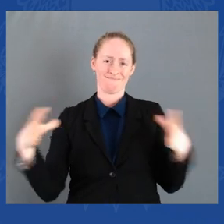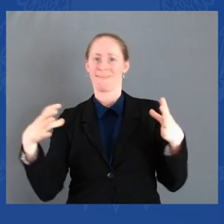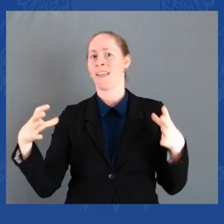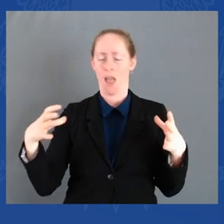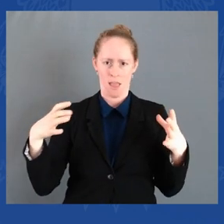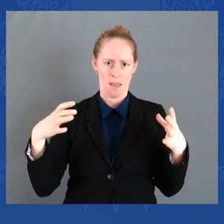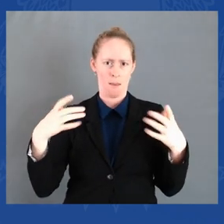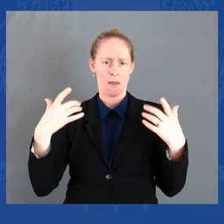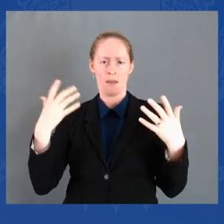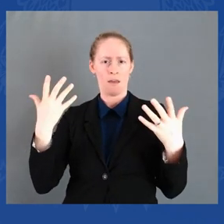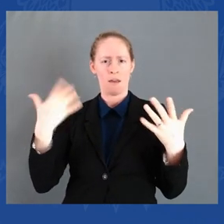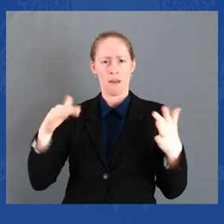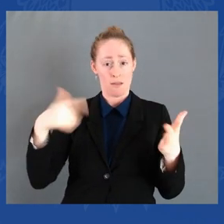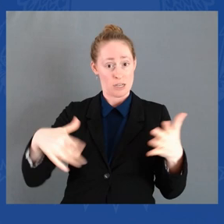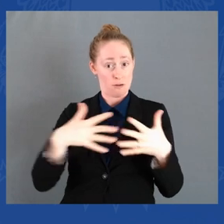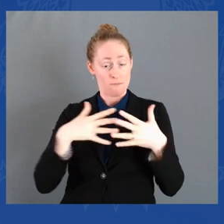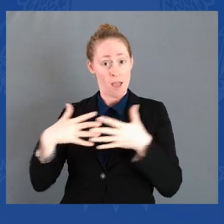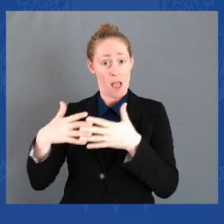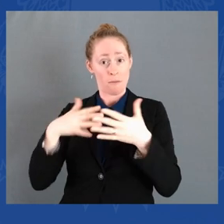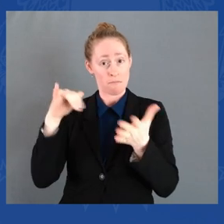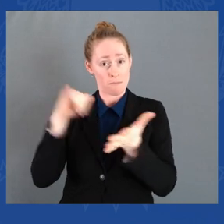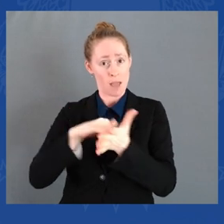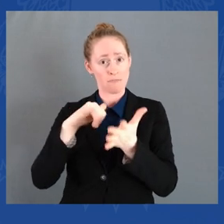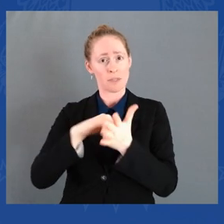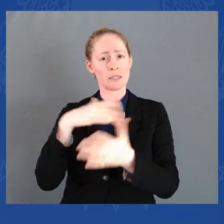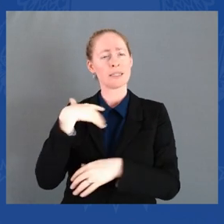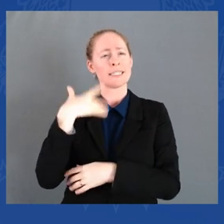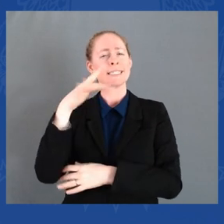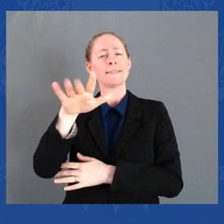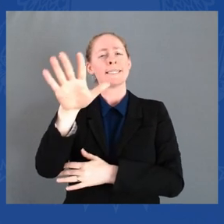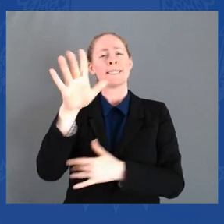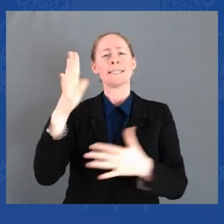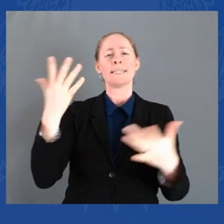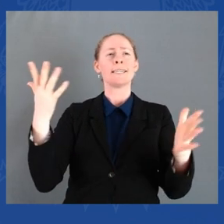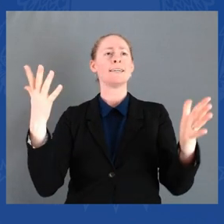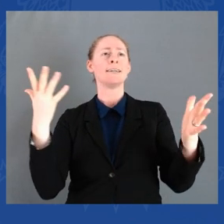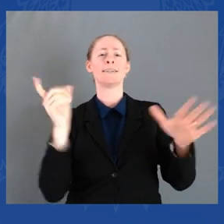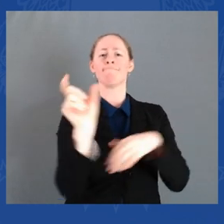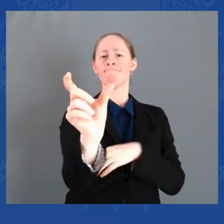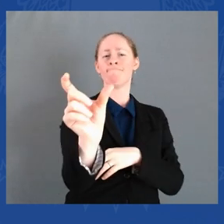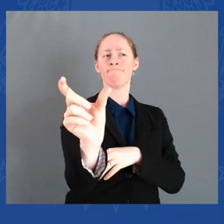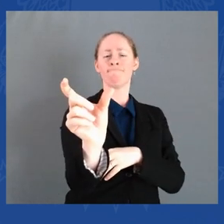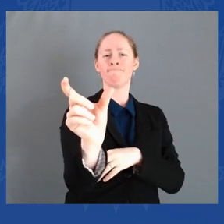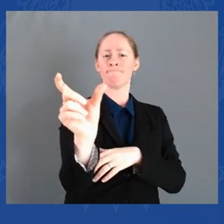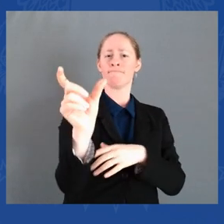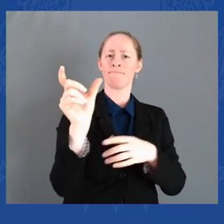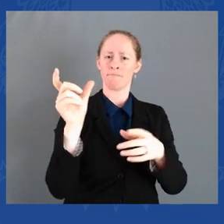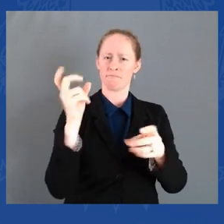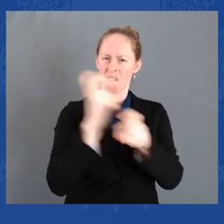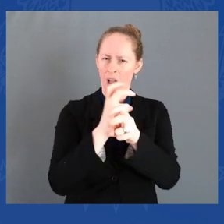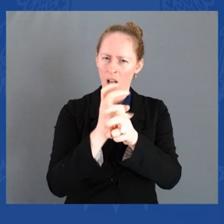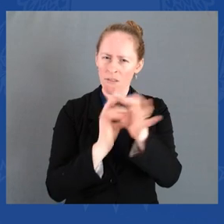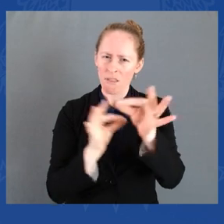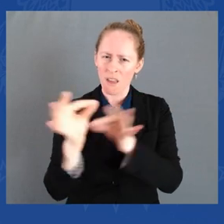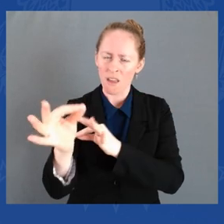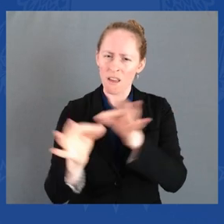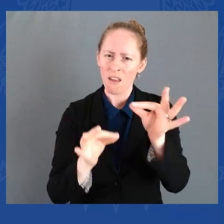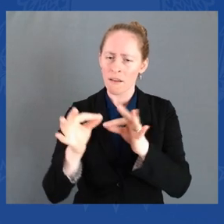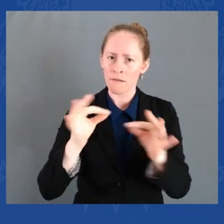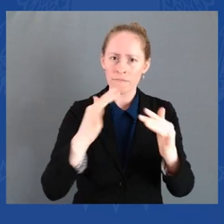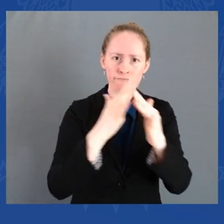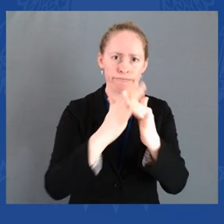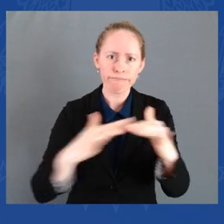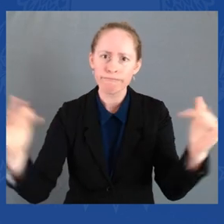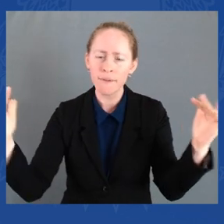can measure it. The fastest growing demographic in the United States, it has also gotten us through the pandemic, as frontline and